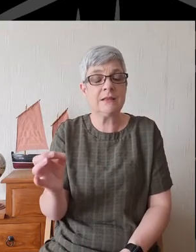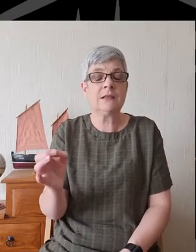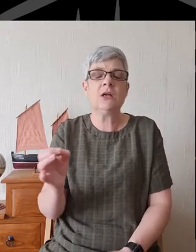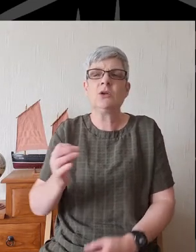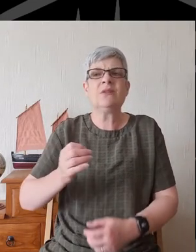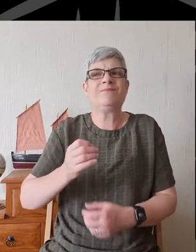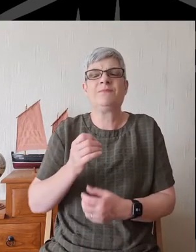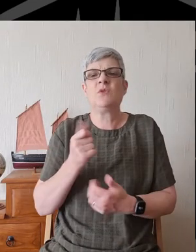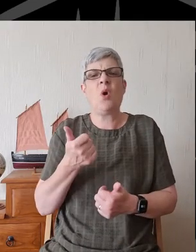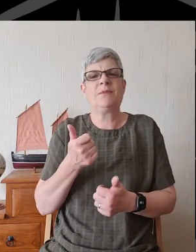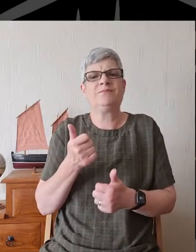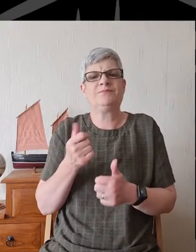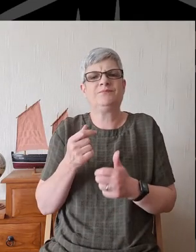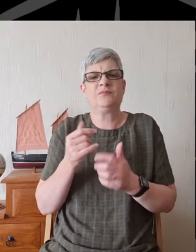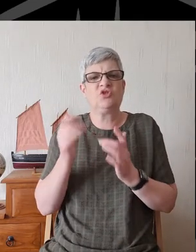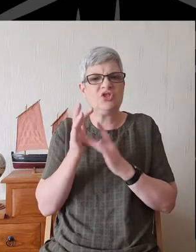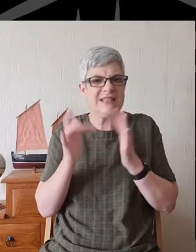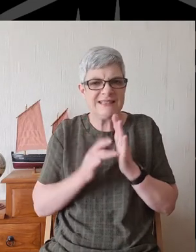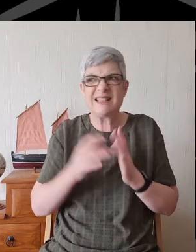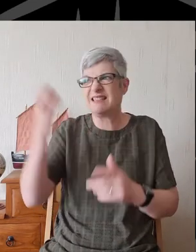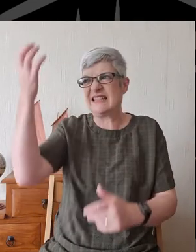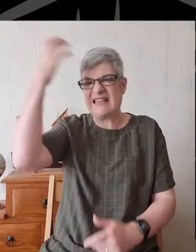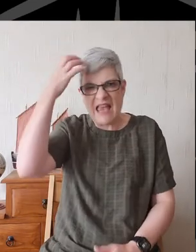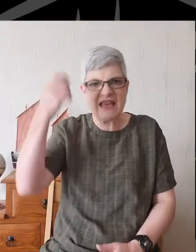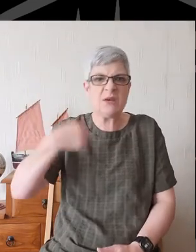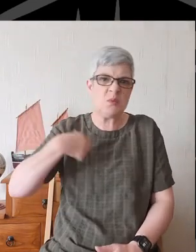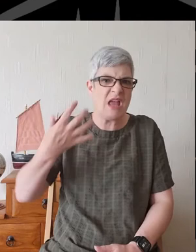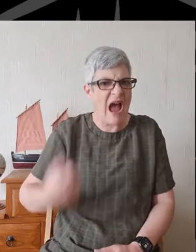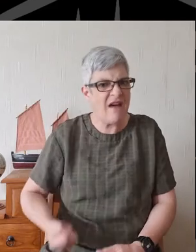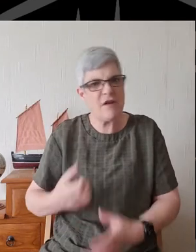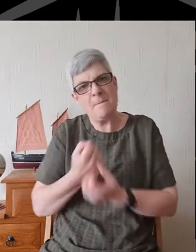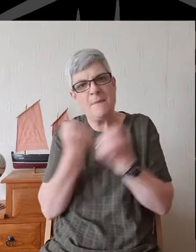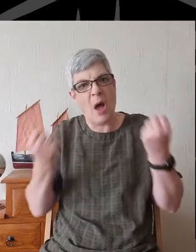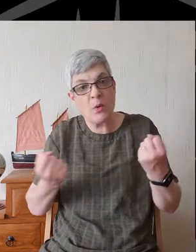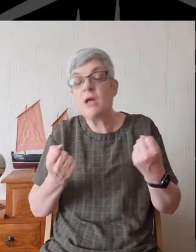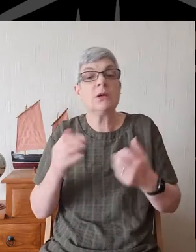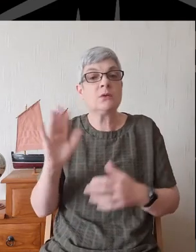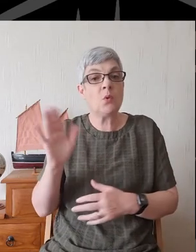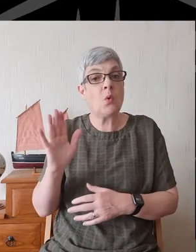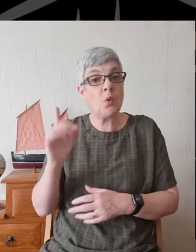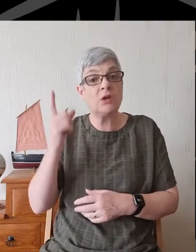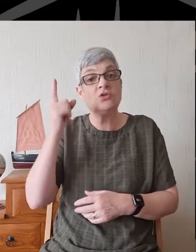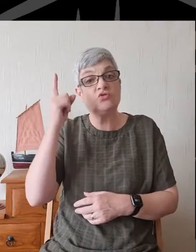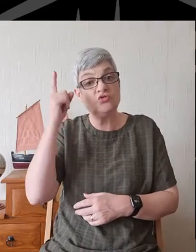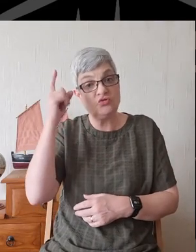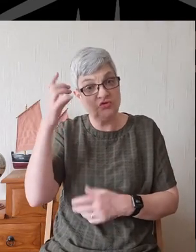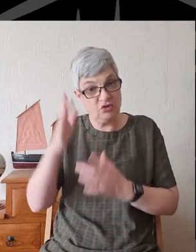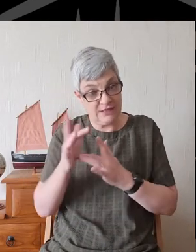Not Jesus is King and we've got all the power, but Jesus is your servant